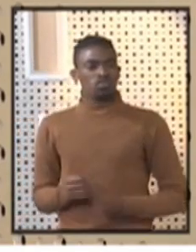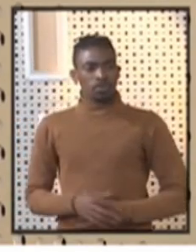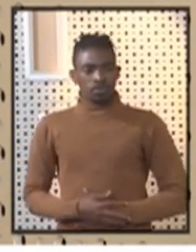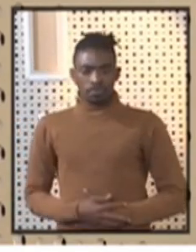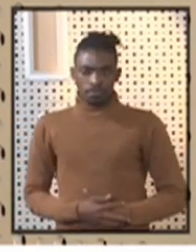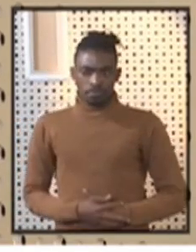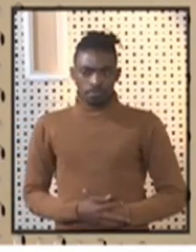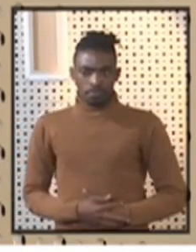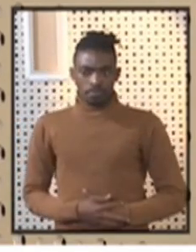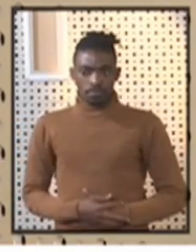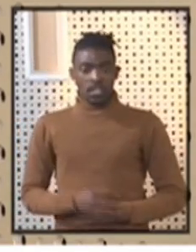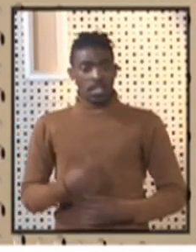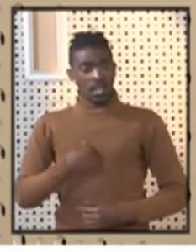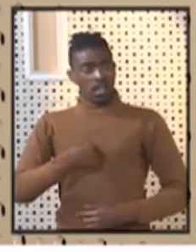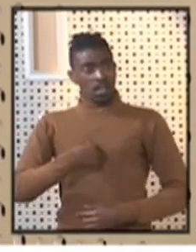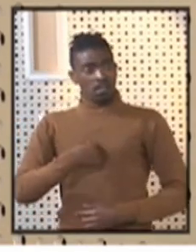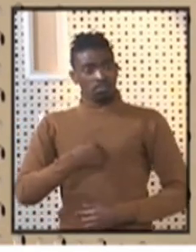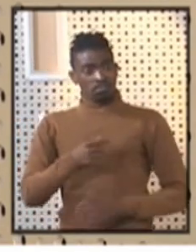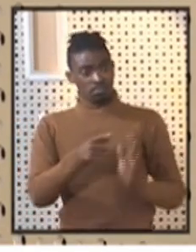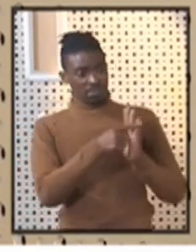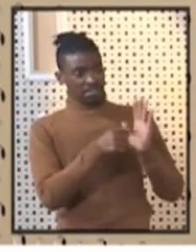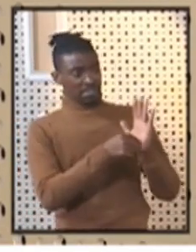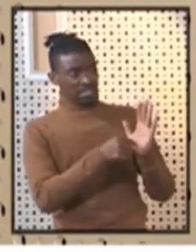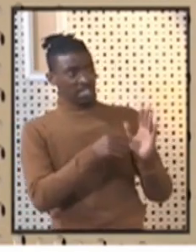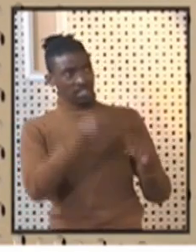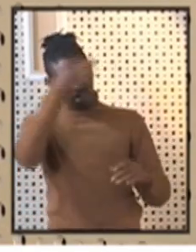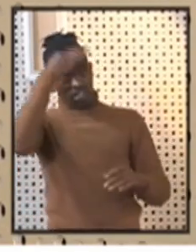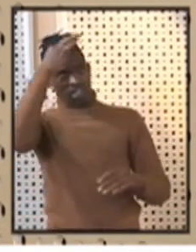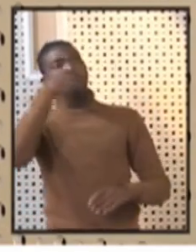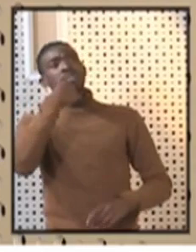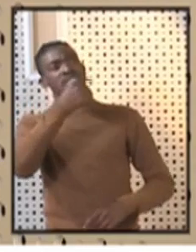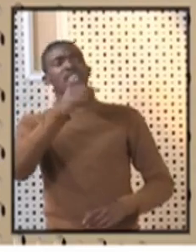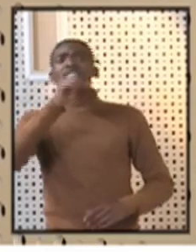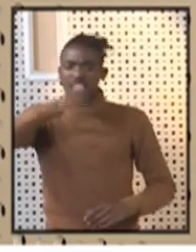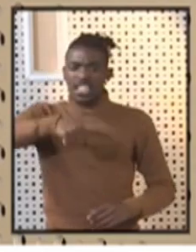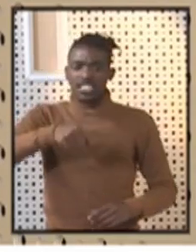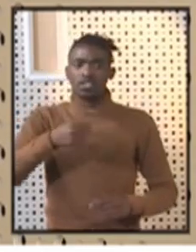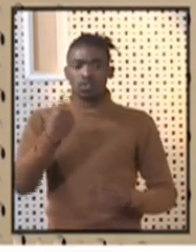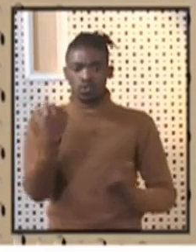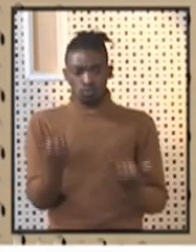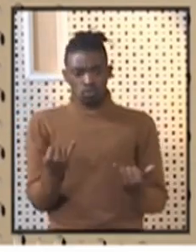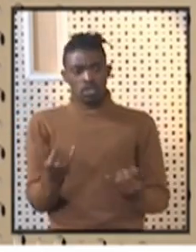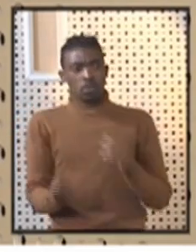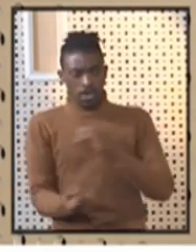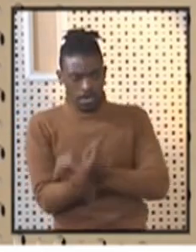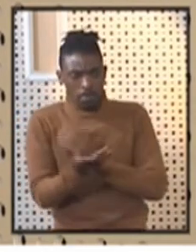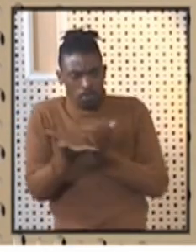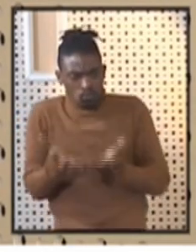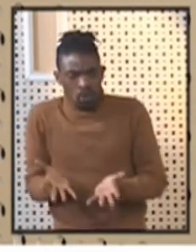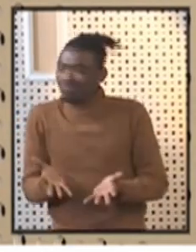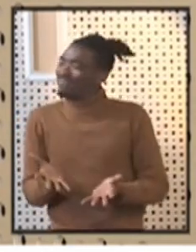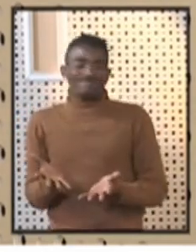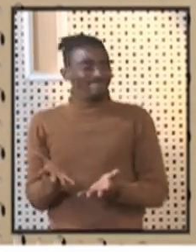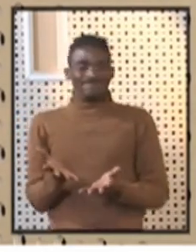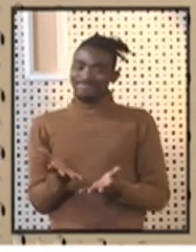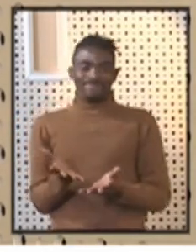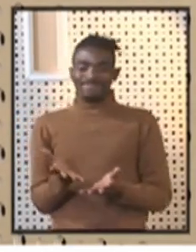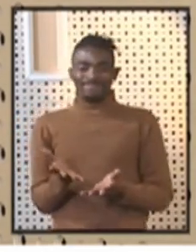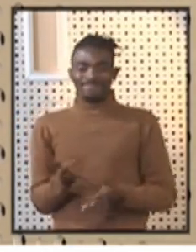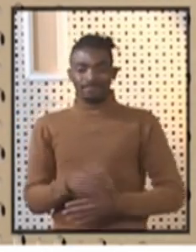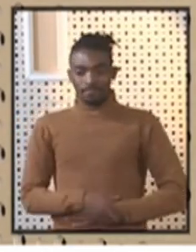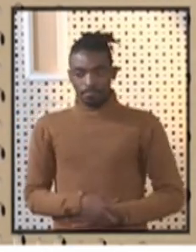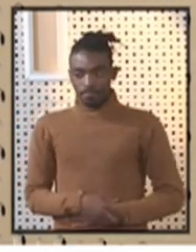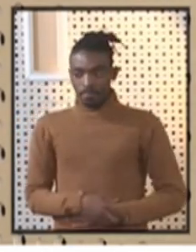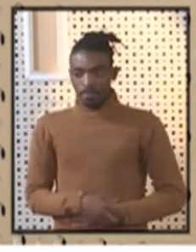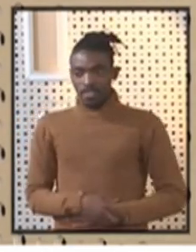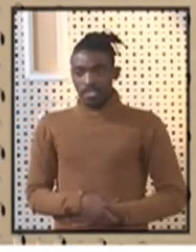have dates as government to say, on this date, this is what will happen. On this date, this is what will happen. It's